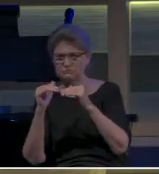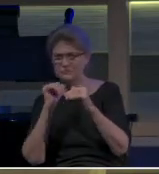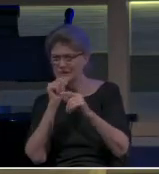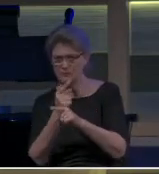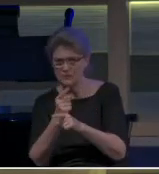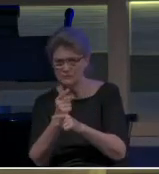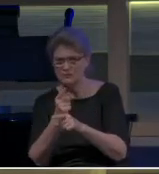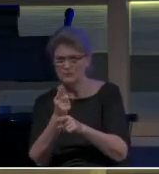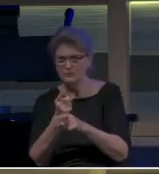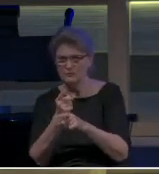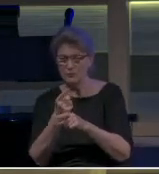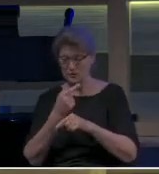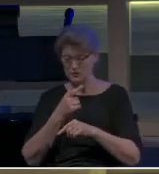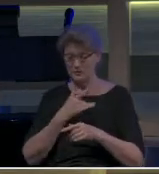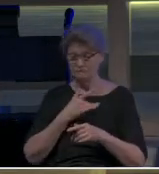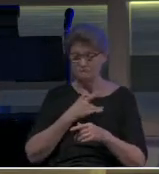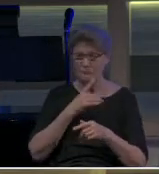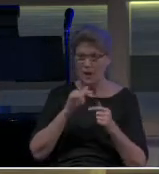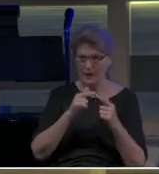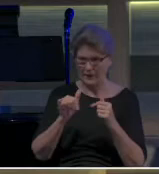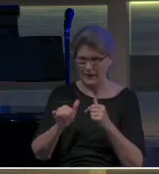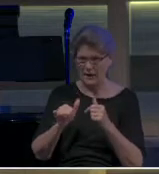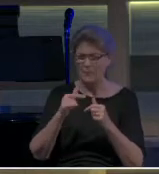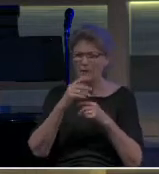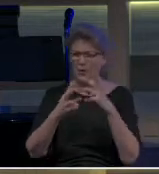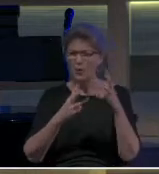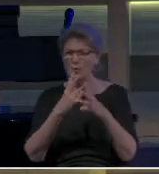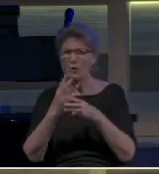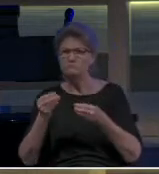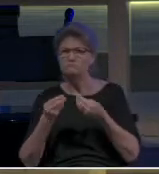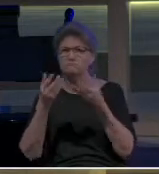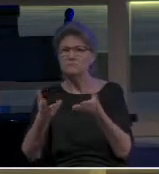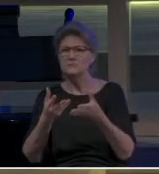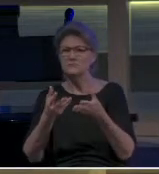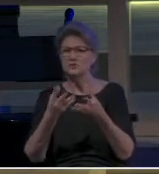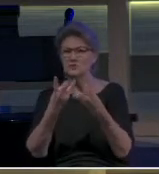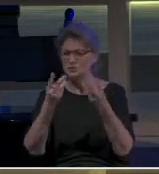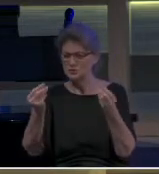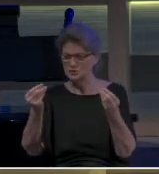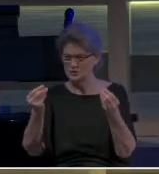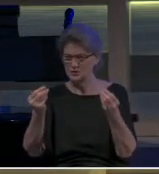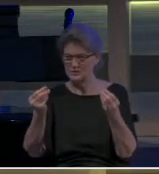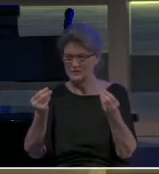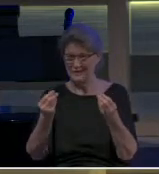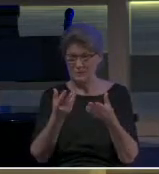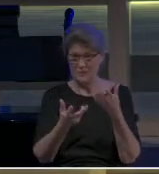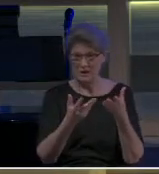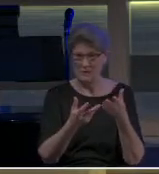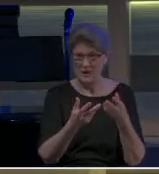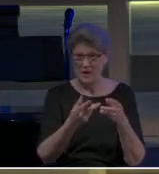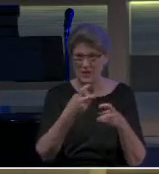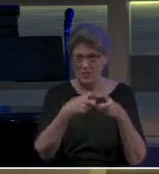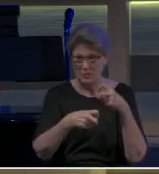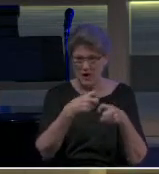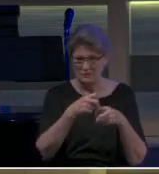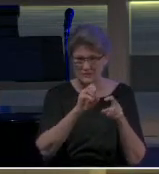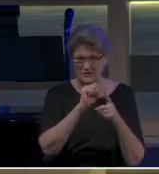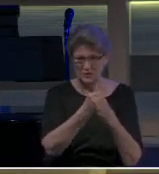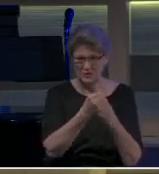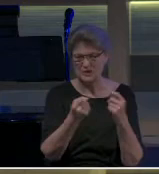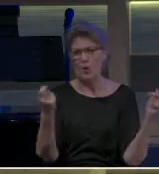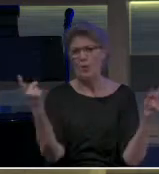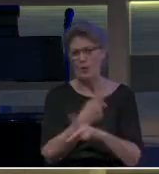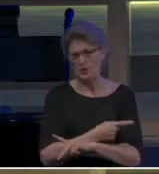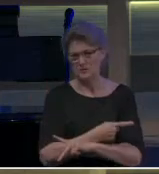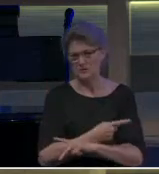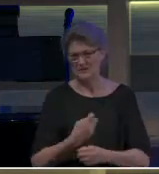But the world is providing solutions that only make the problems worse. They only inspire